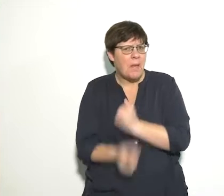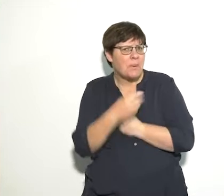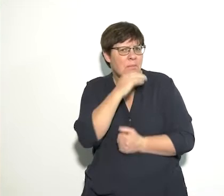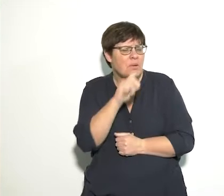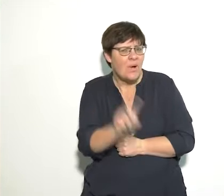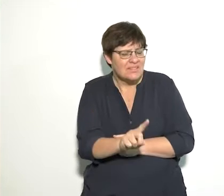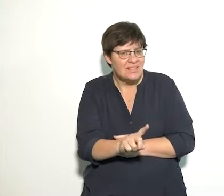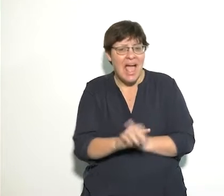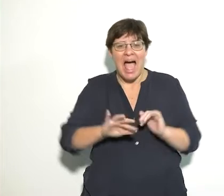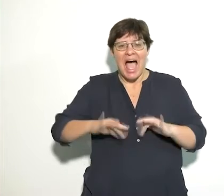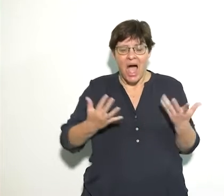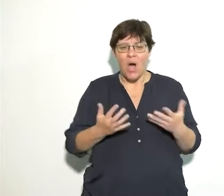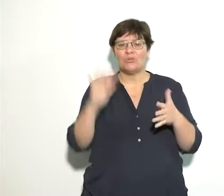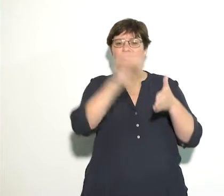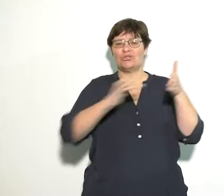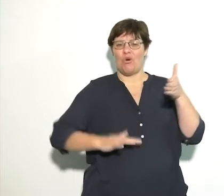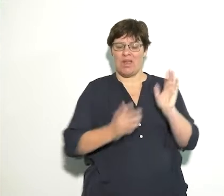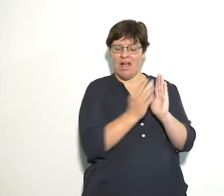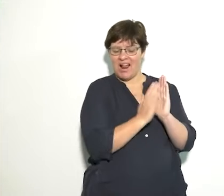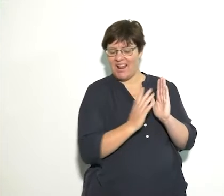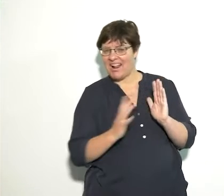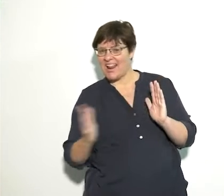It's the way the story happened.